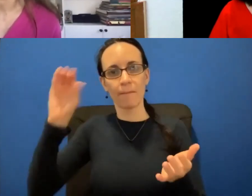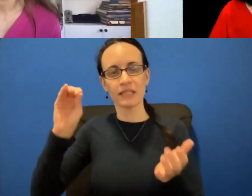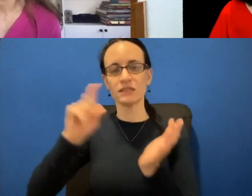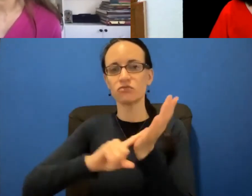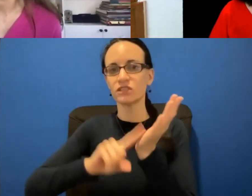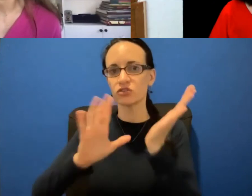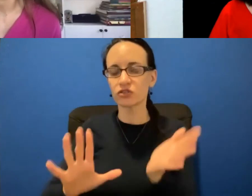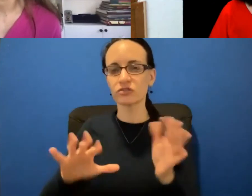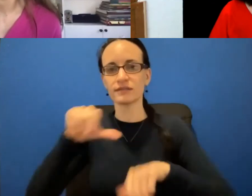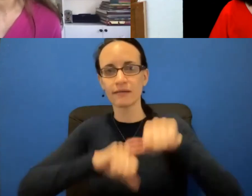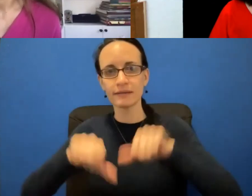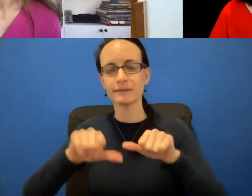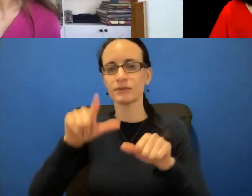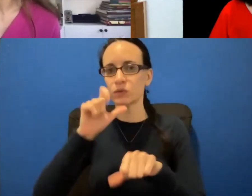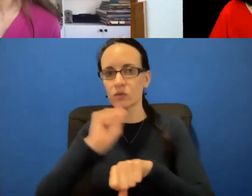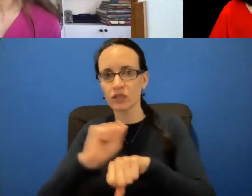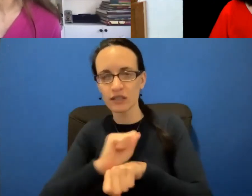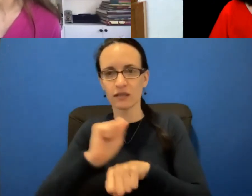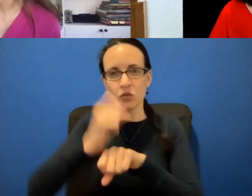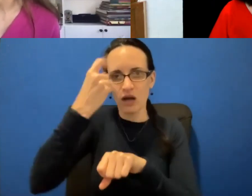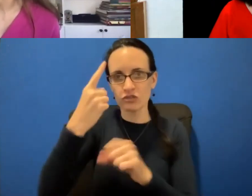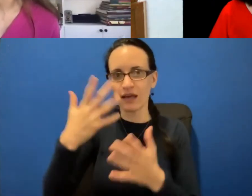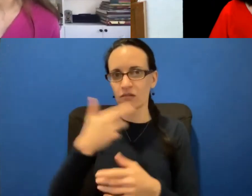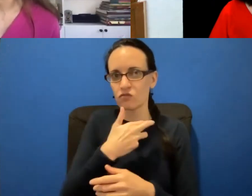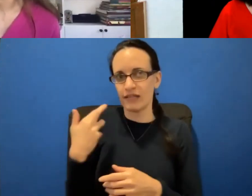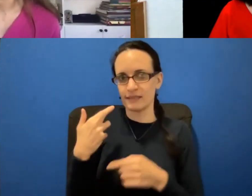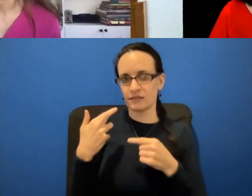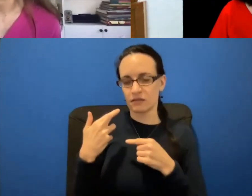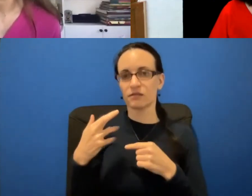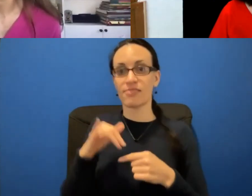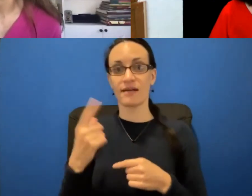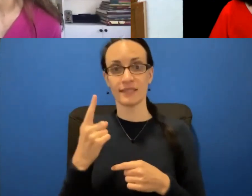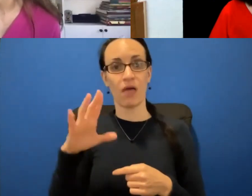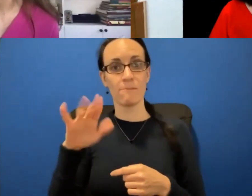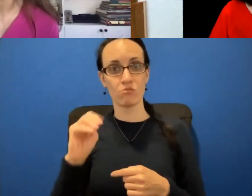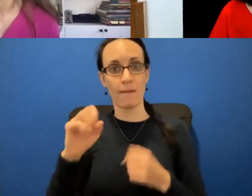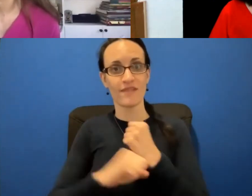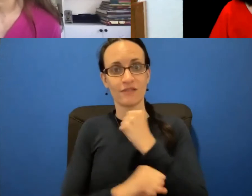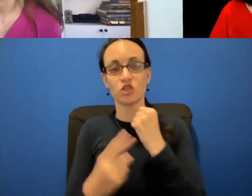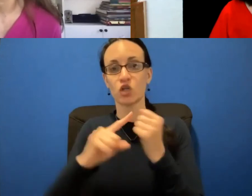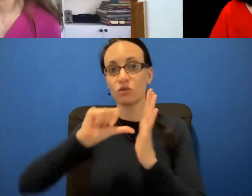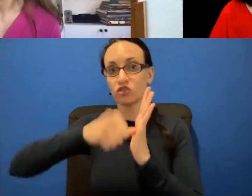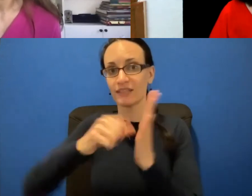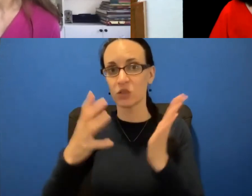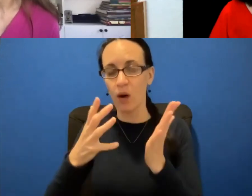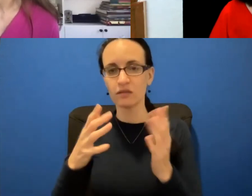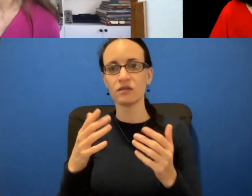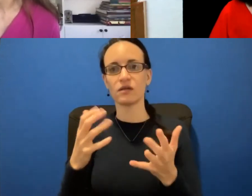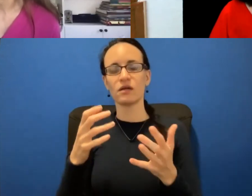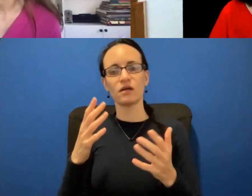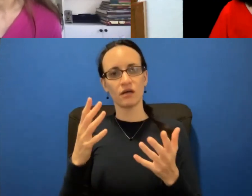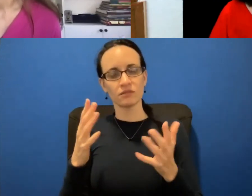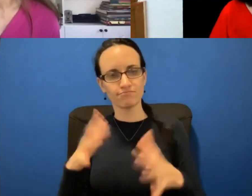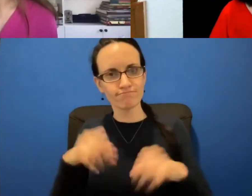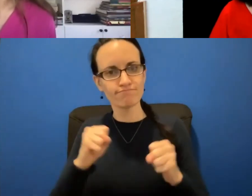working on understanding risk. And that brings us to something that the Brown Foundation always stresses, which is personalized screening, right? The screening